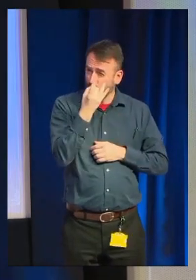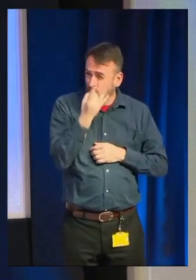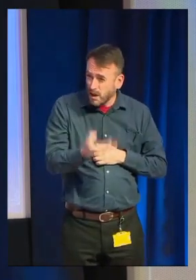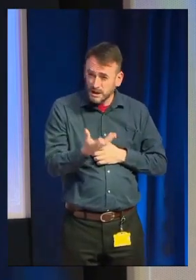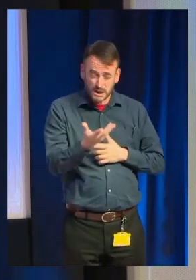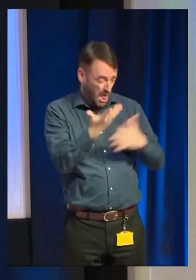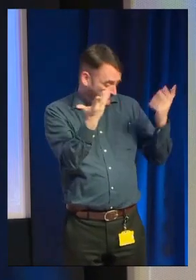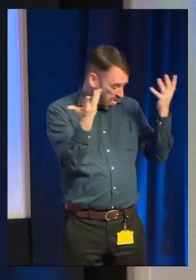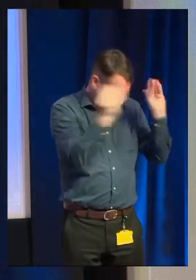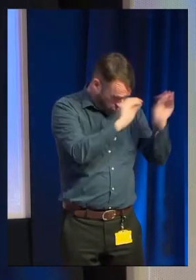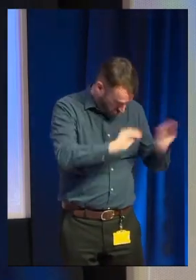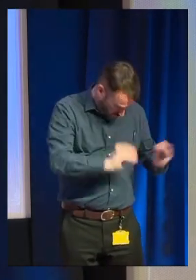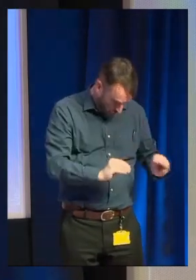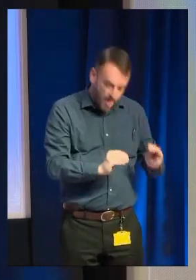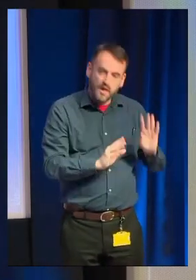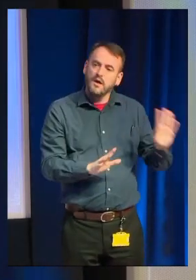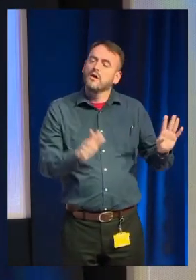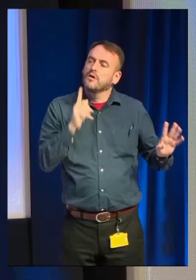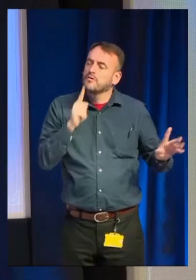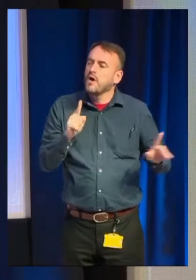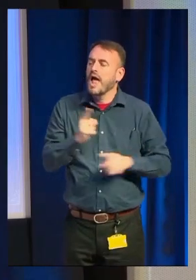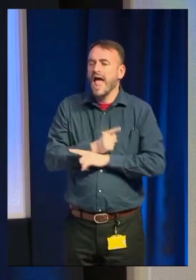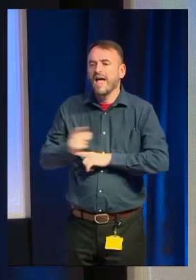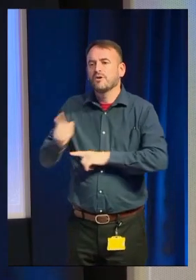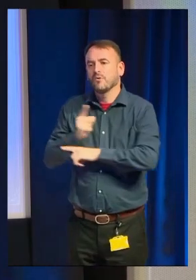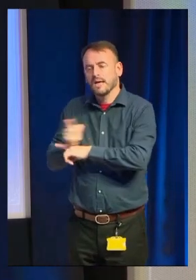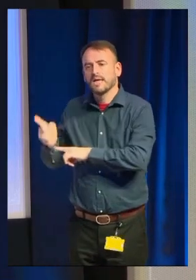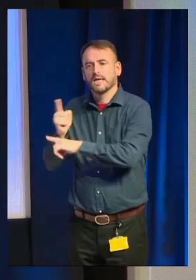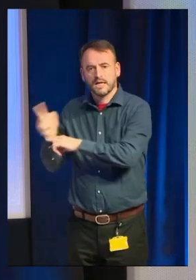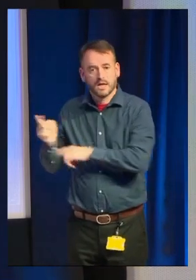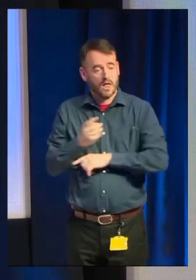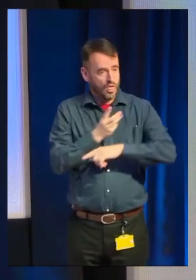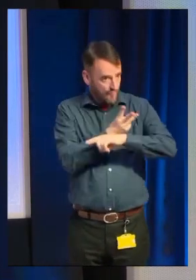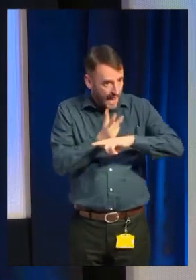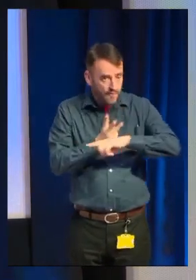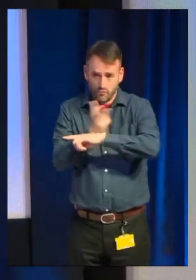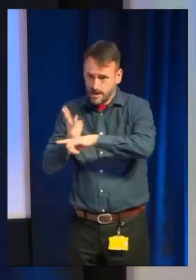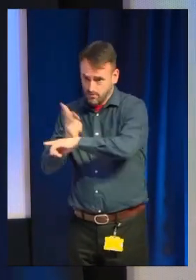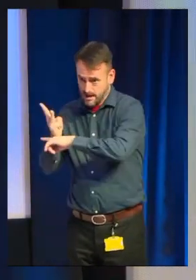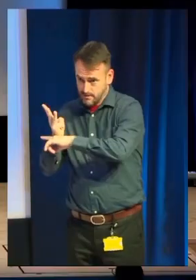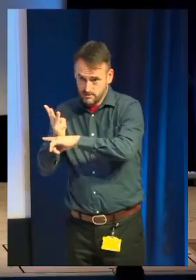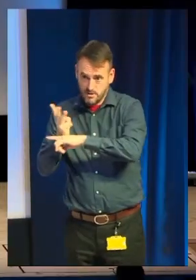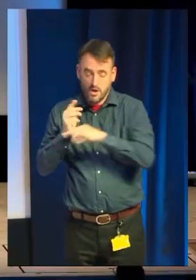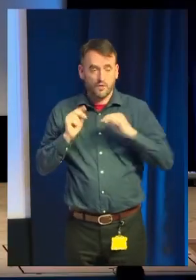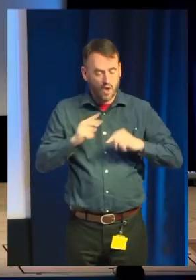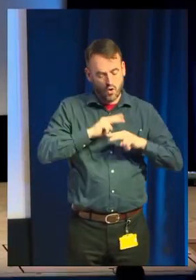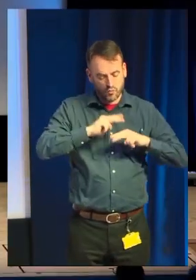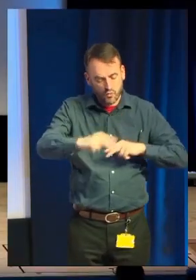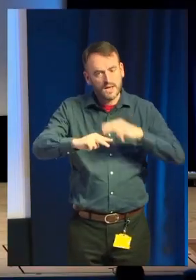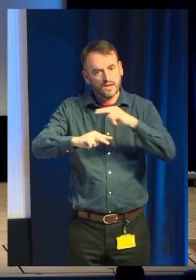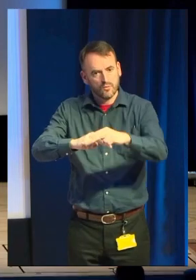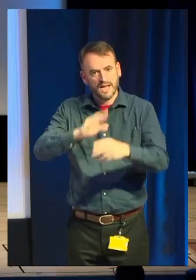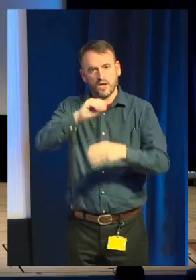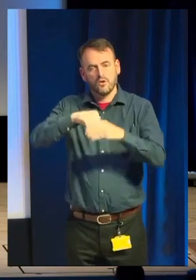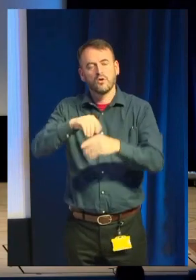your nominal three hours a week, every two weeks, devote an hour to reviewing your Steam page. This is a slice of the Sun the Skies